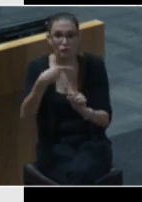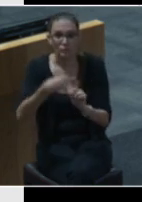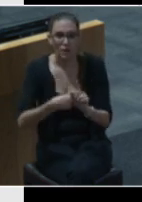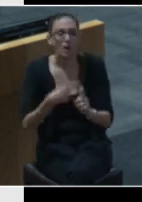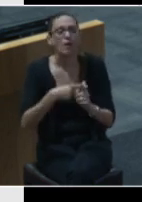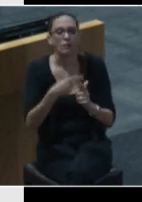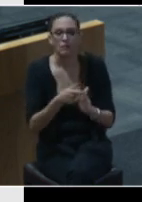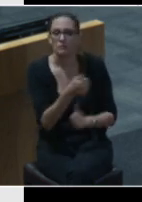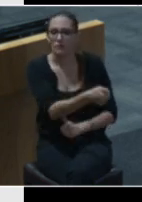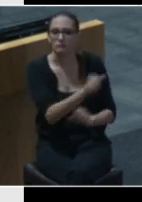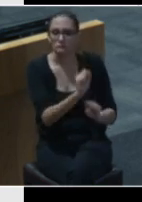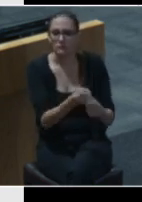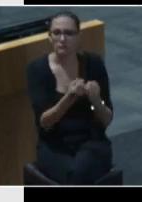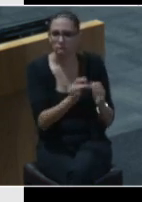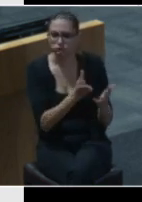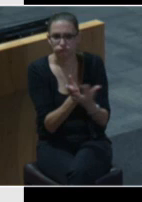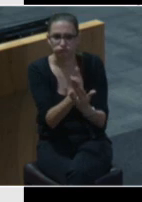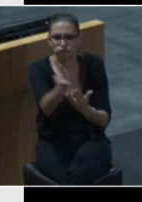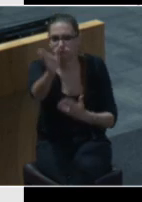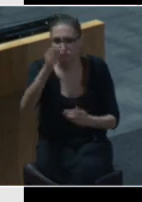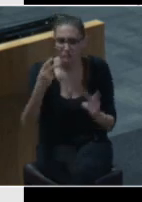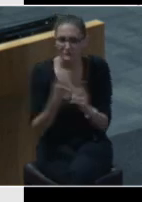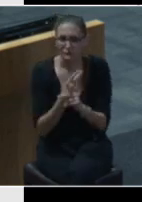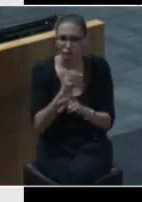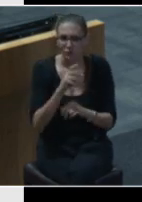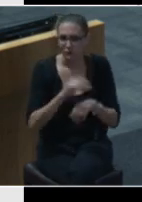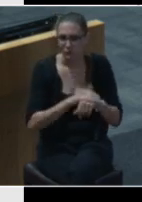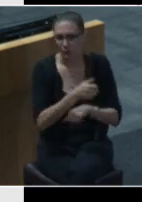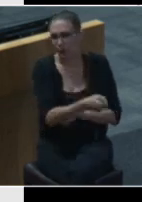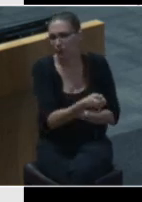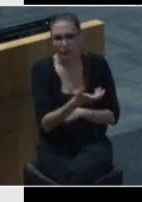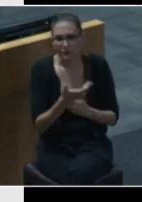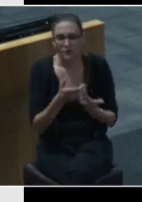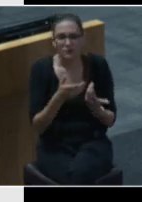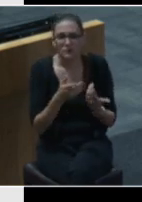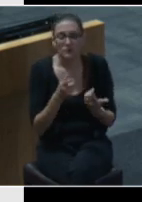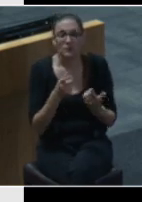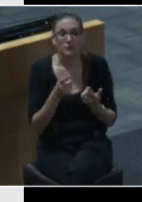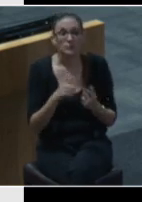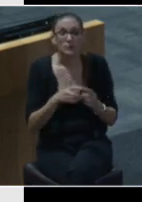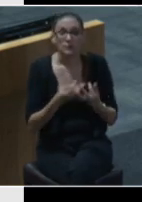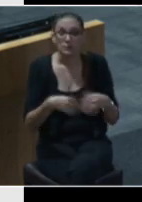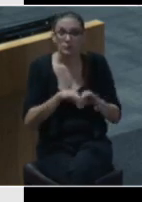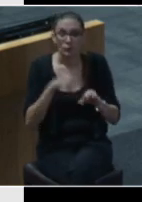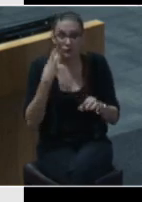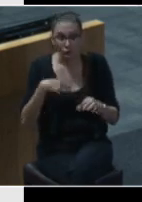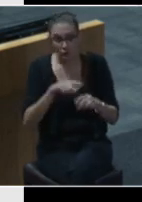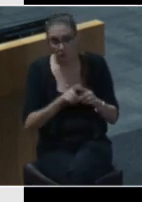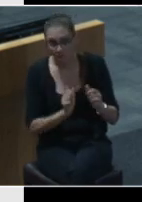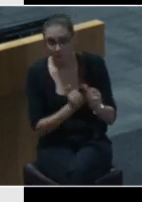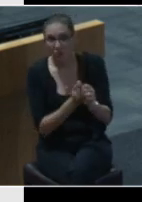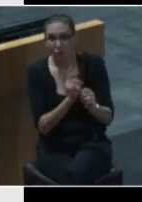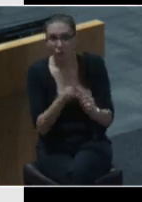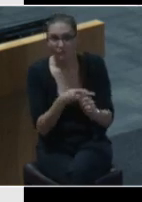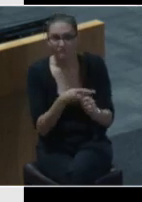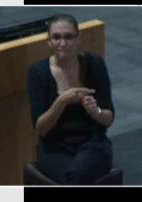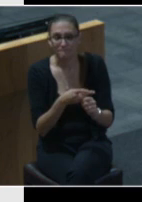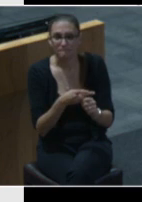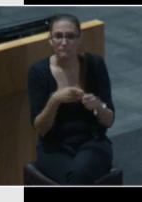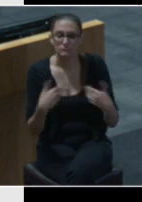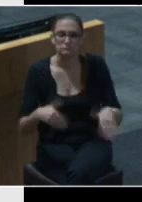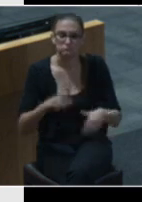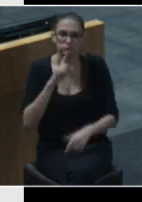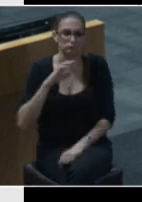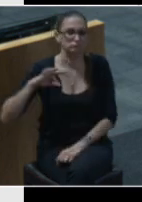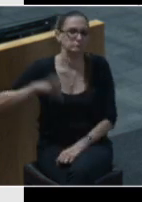navigate on their own after that um so in order for us to provide follow-up it's very very beneficial